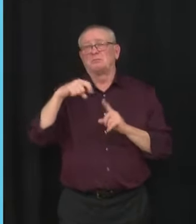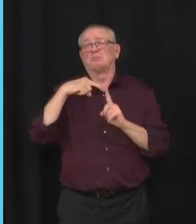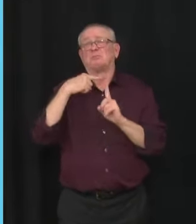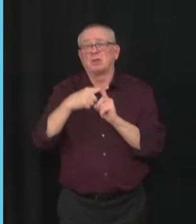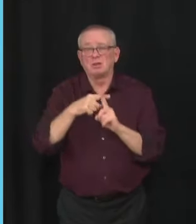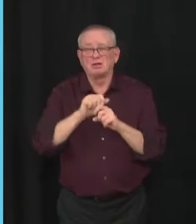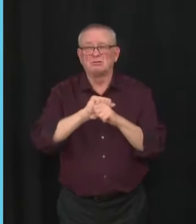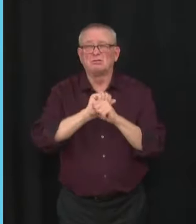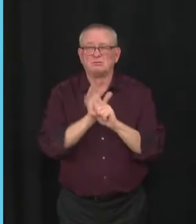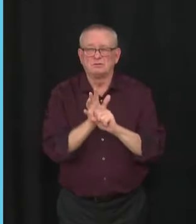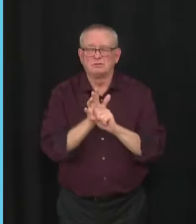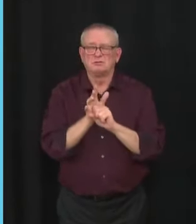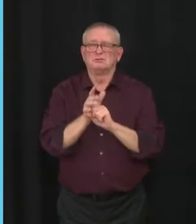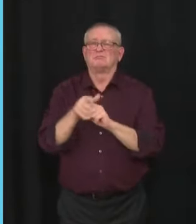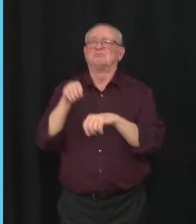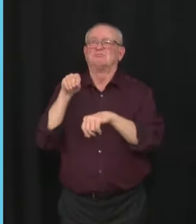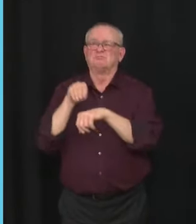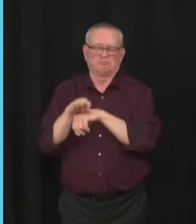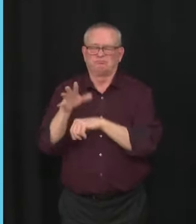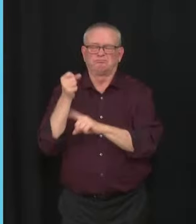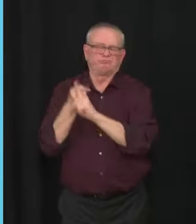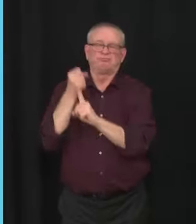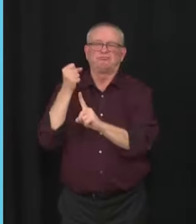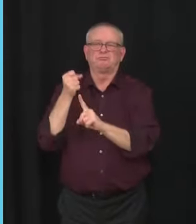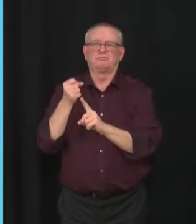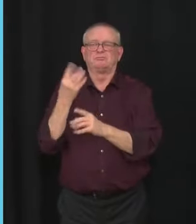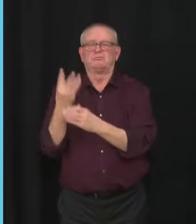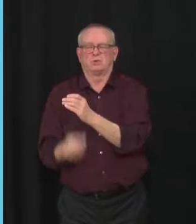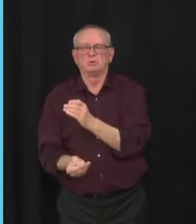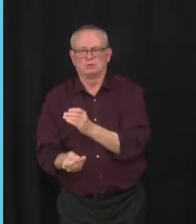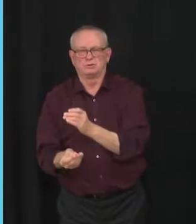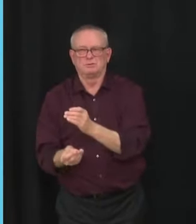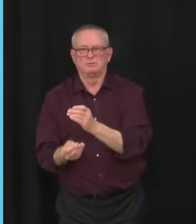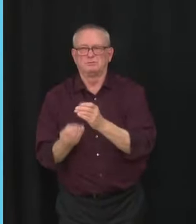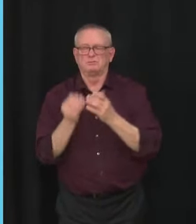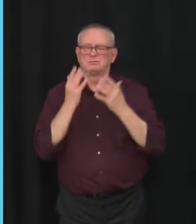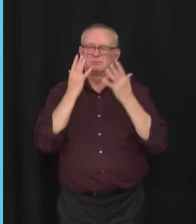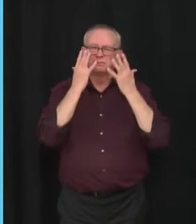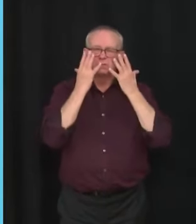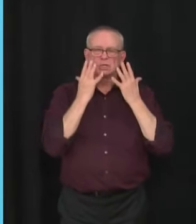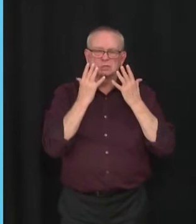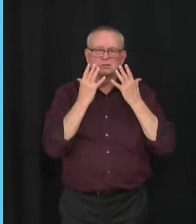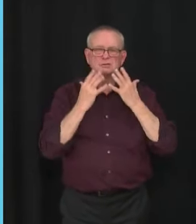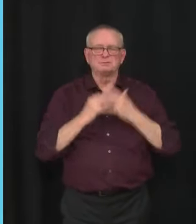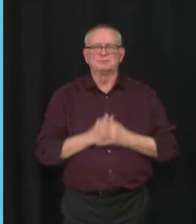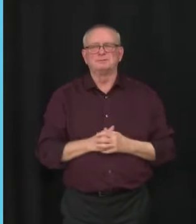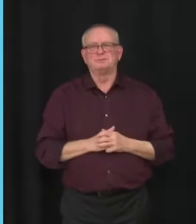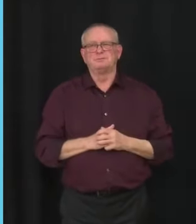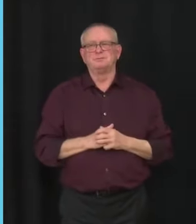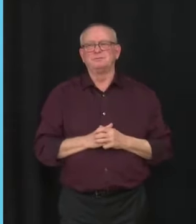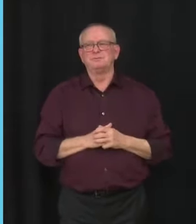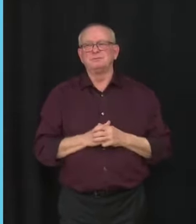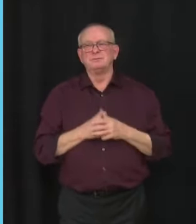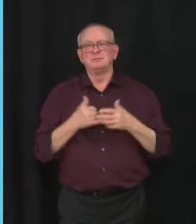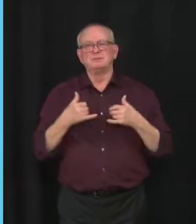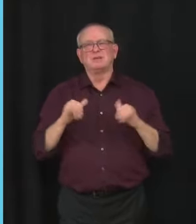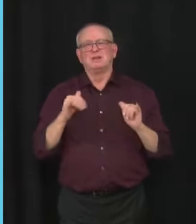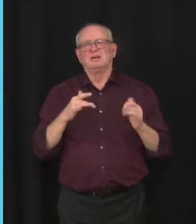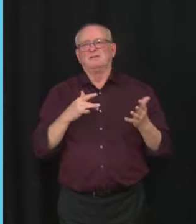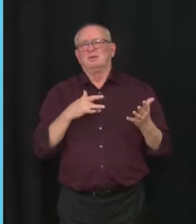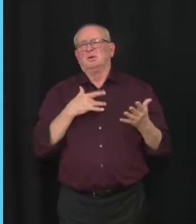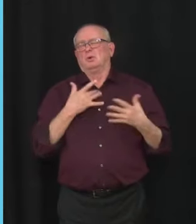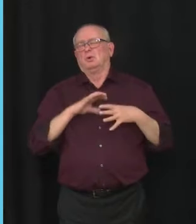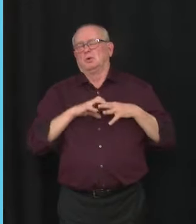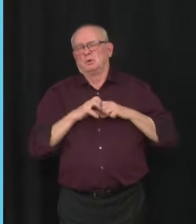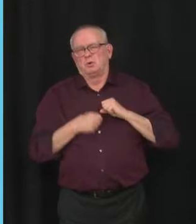note that this child had complex pre-existing medical conditions that played a significant role, this does not diminish the tragic loss of